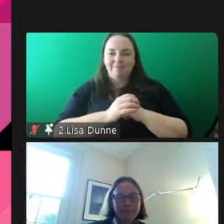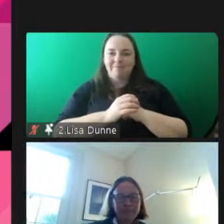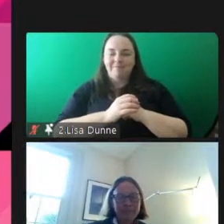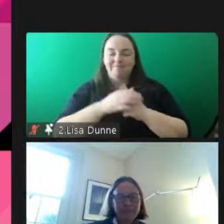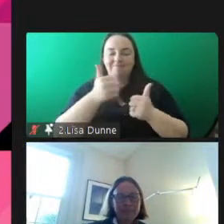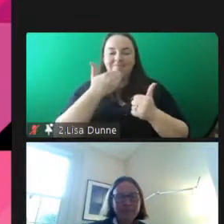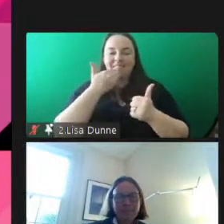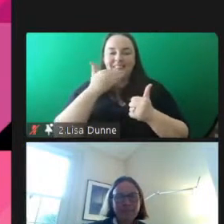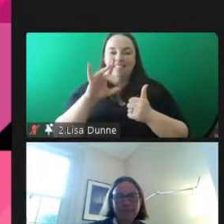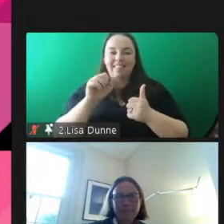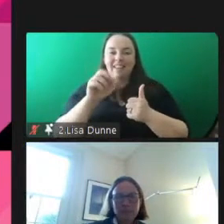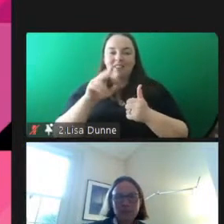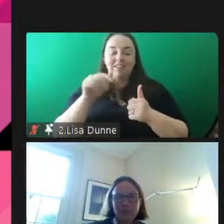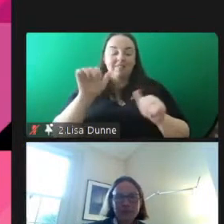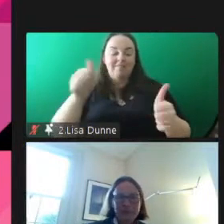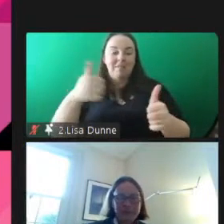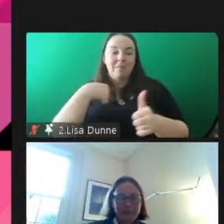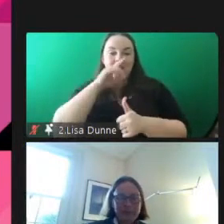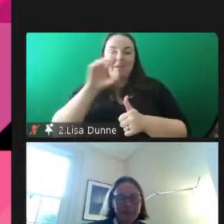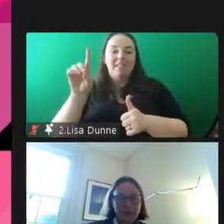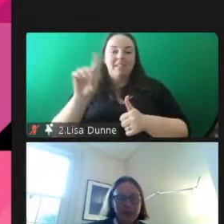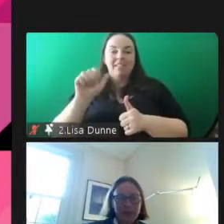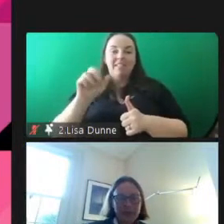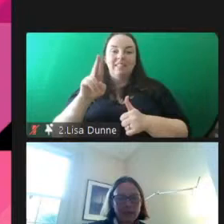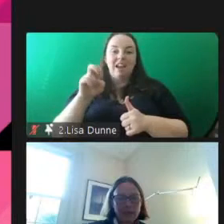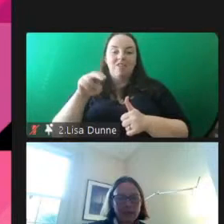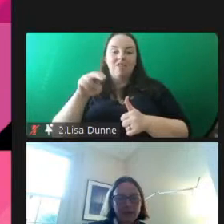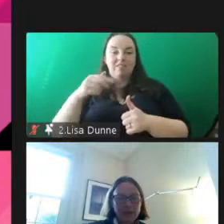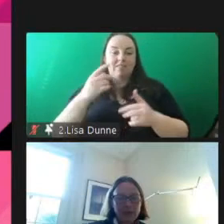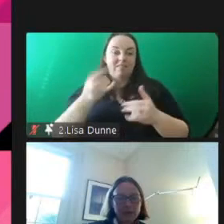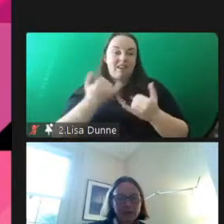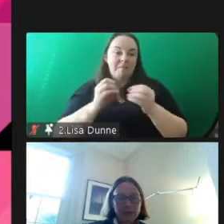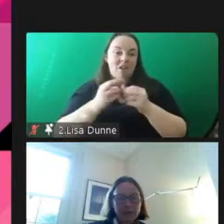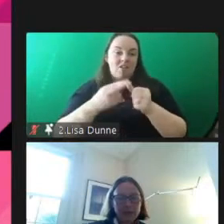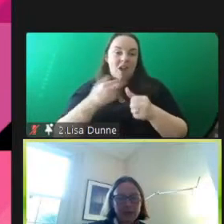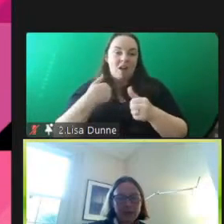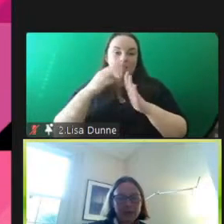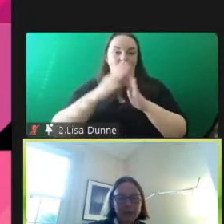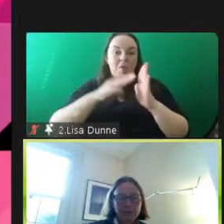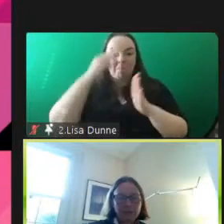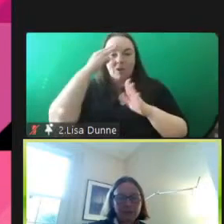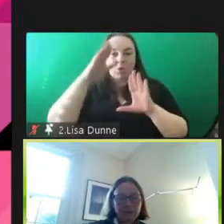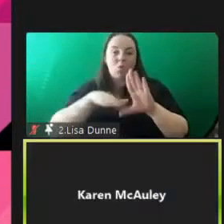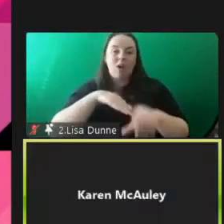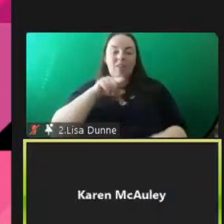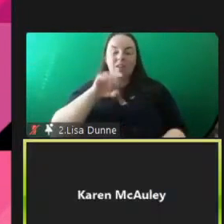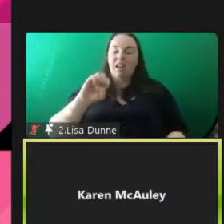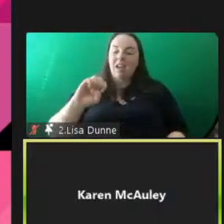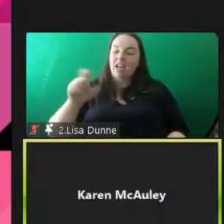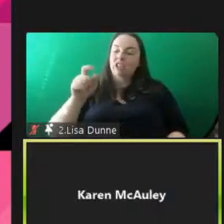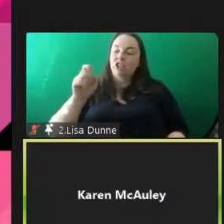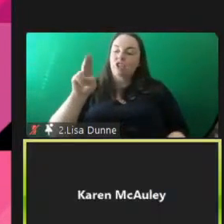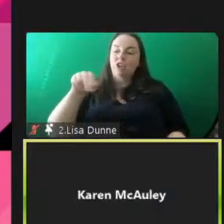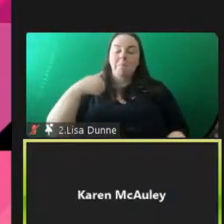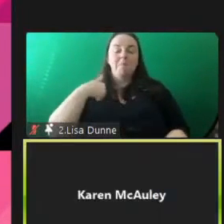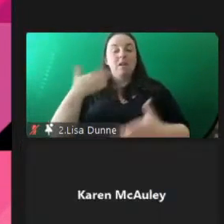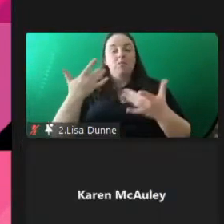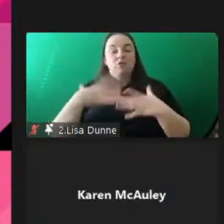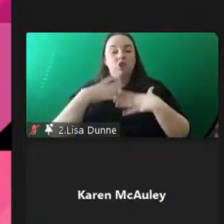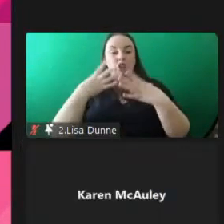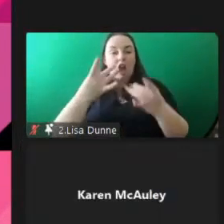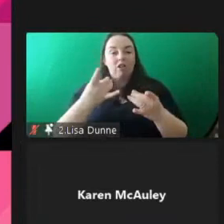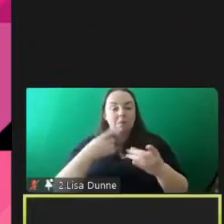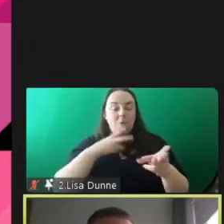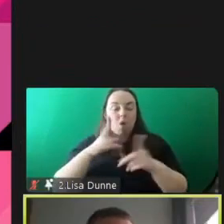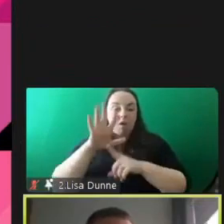my name is uh darren and as uh kind of mentioned i'm a program manager with extern we're a charity that work across uh